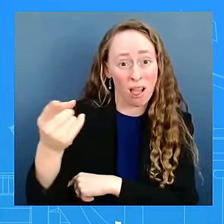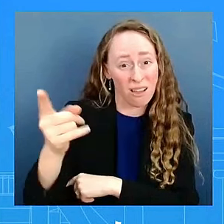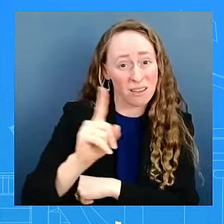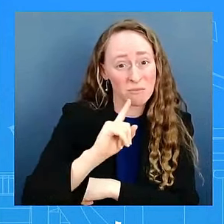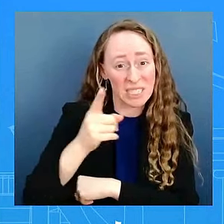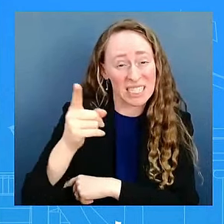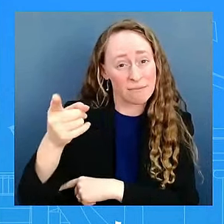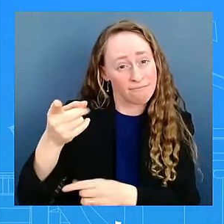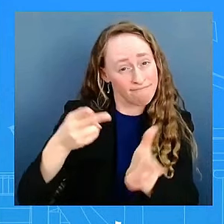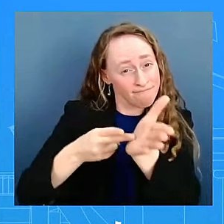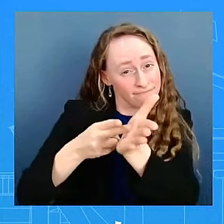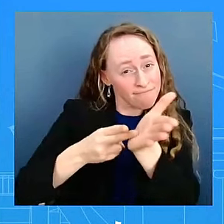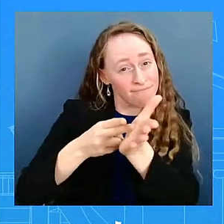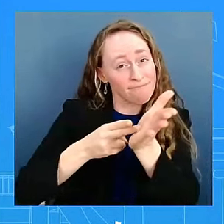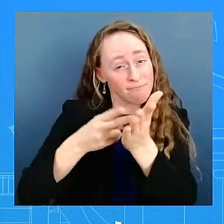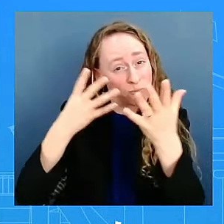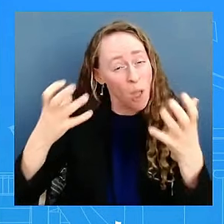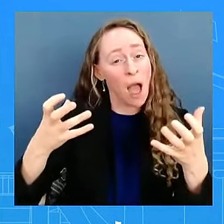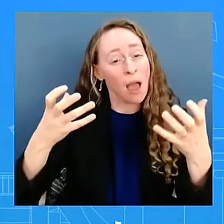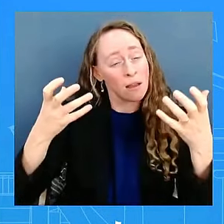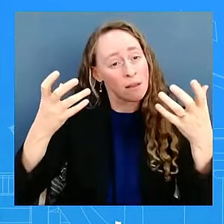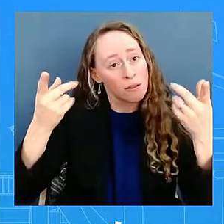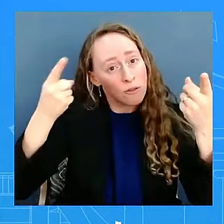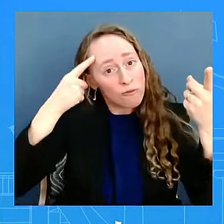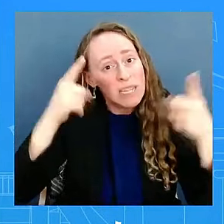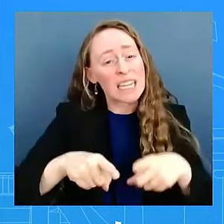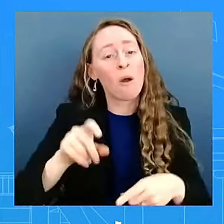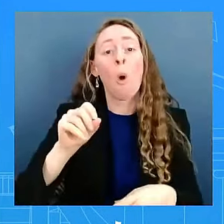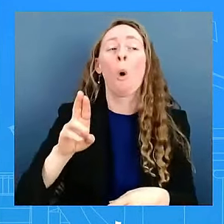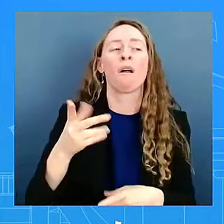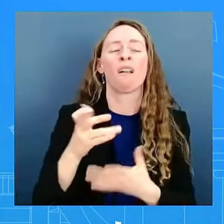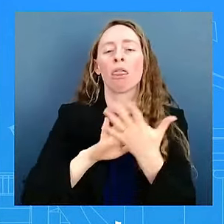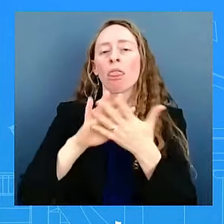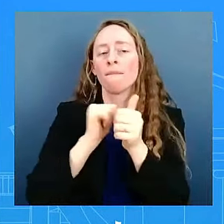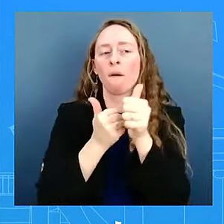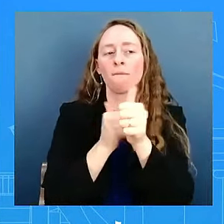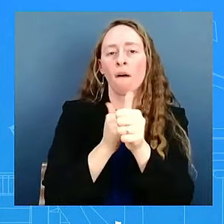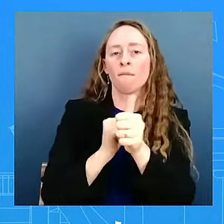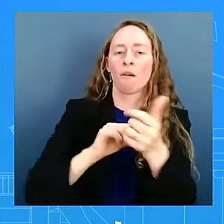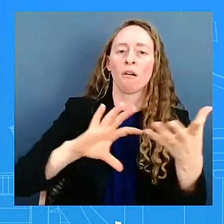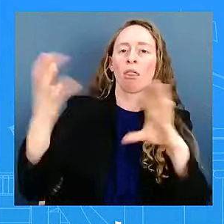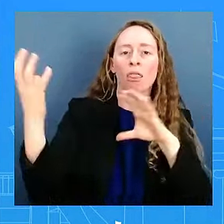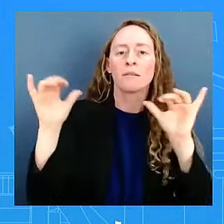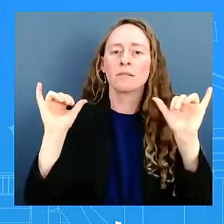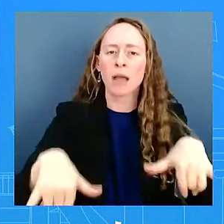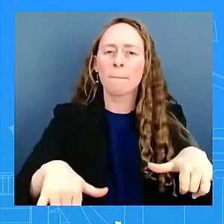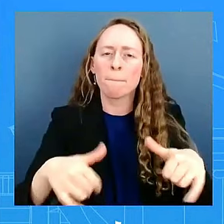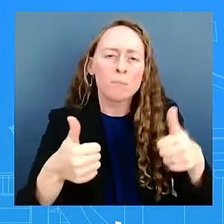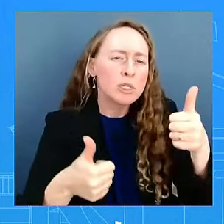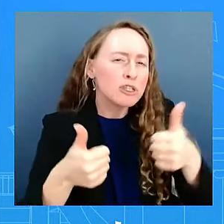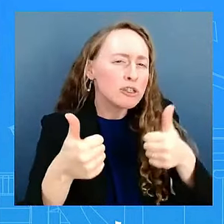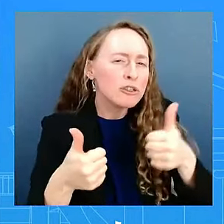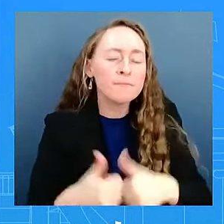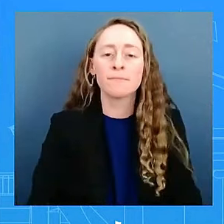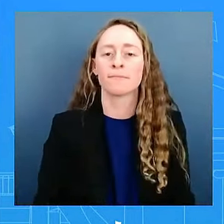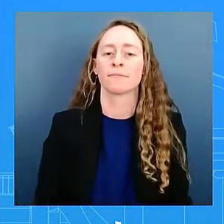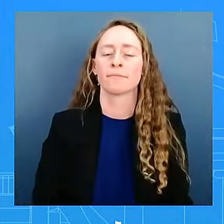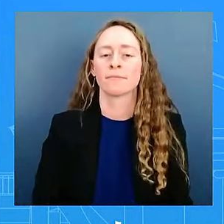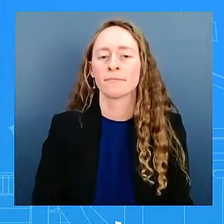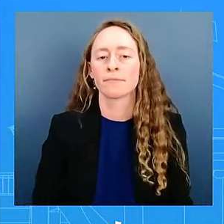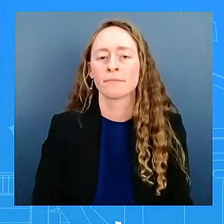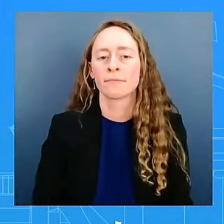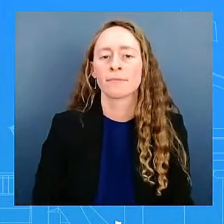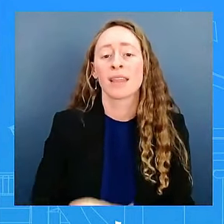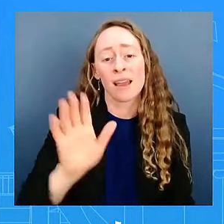we still believe that this is a worthy endeavor. We still believe that the gaps can be narrow, the details can be fleshed out, and a deal can be had.